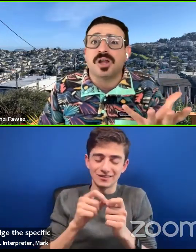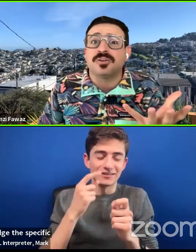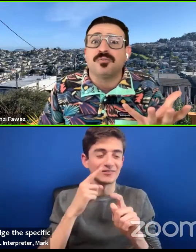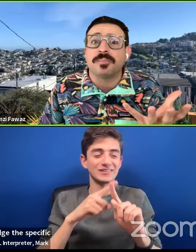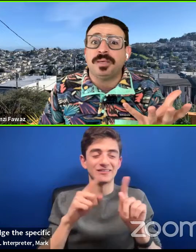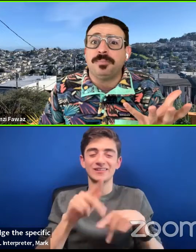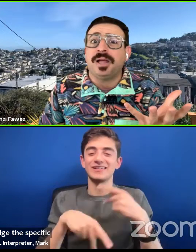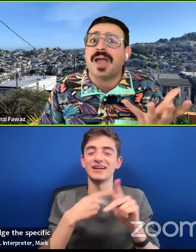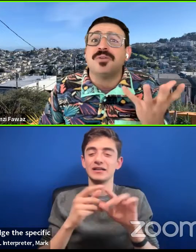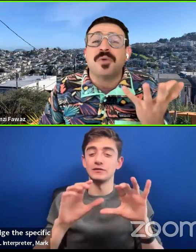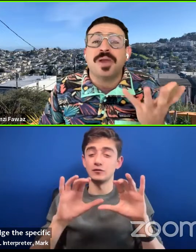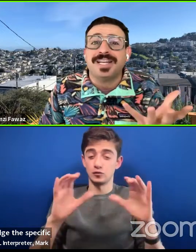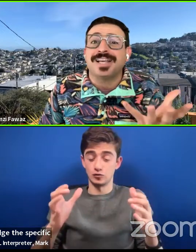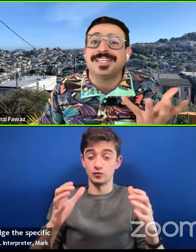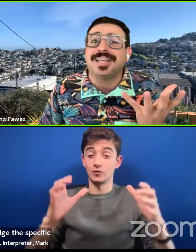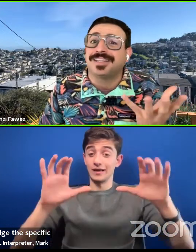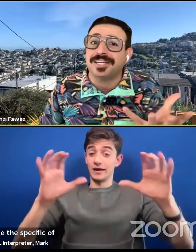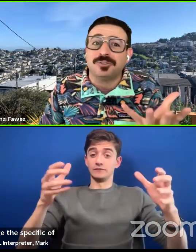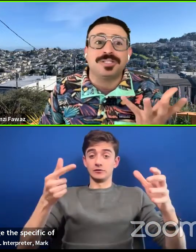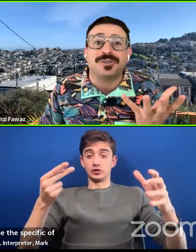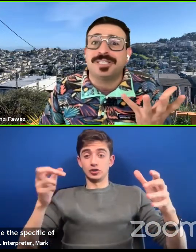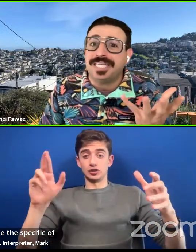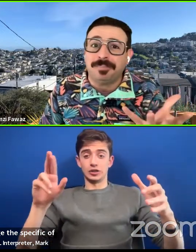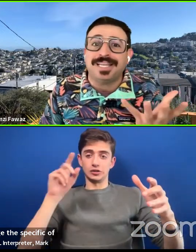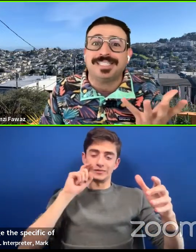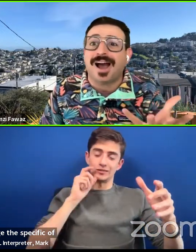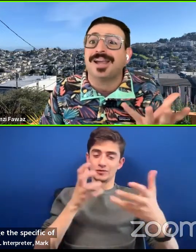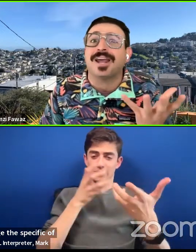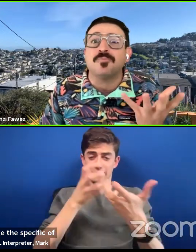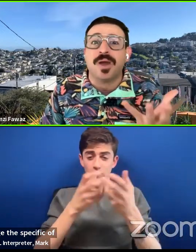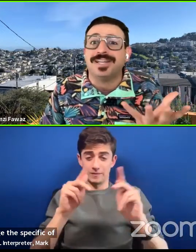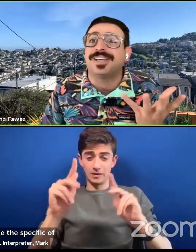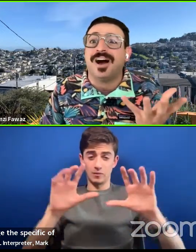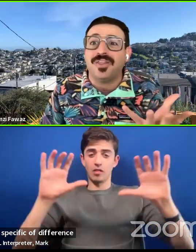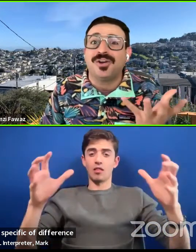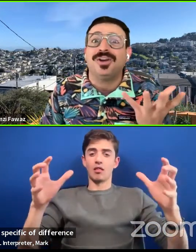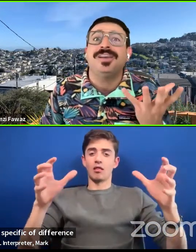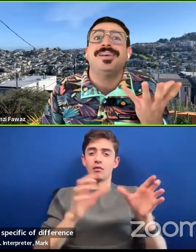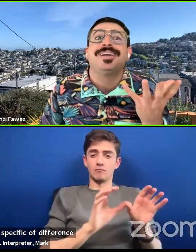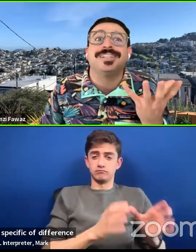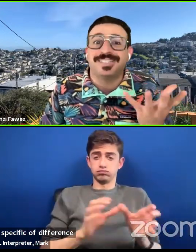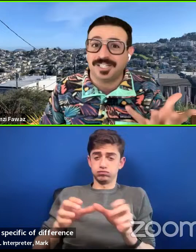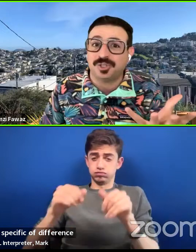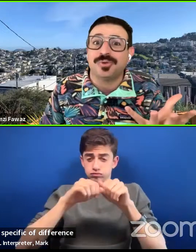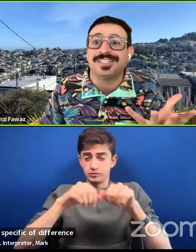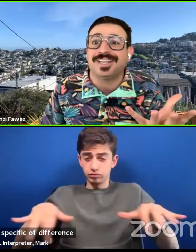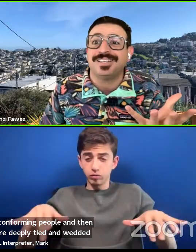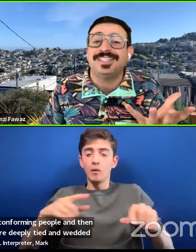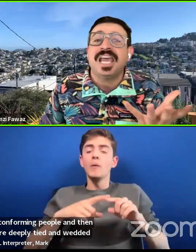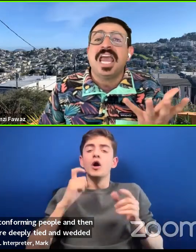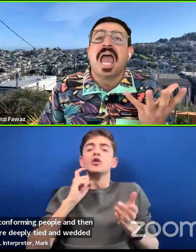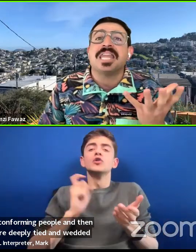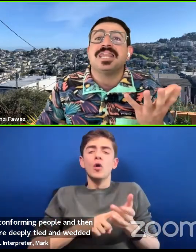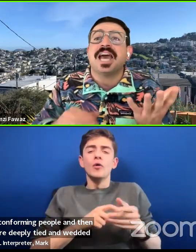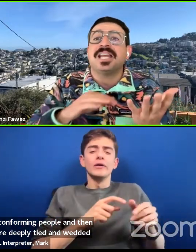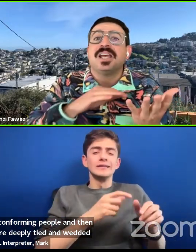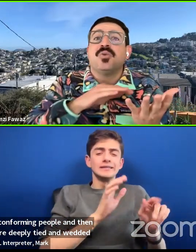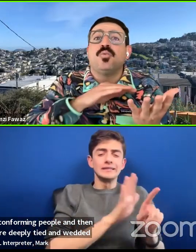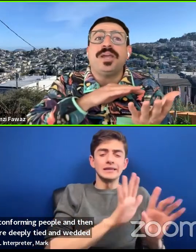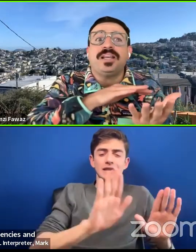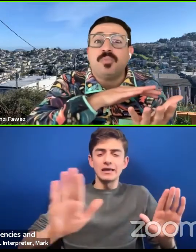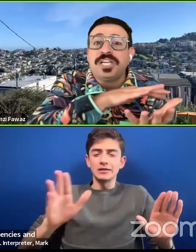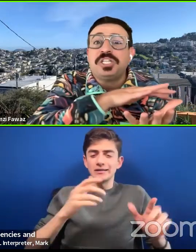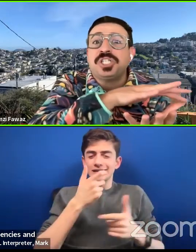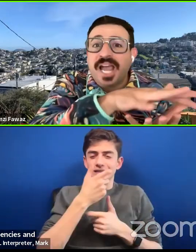gender and sexual nonconforming people, and then recognizing that their interests are deeply tied and wedded to other constituencies, and